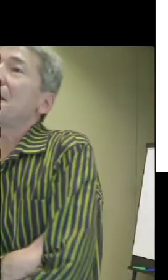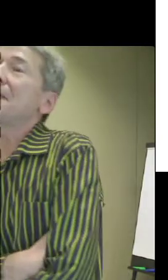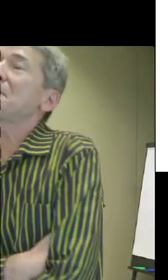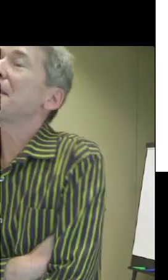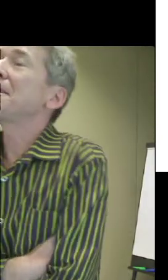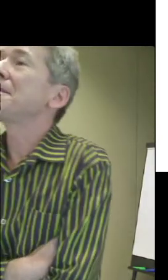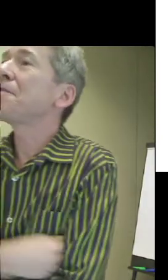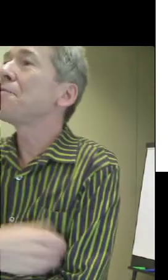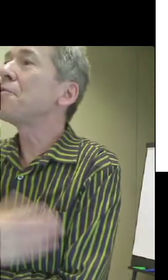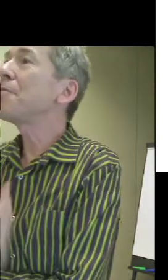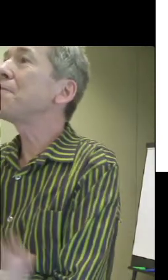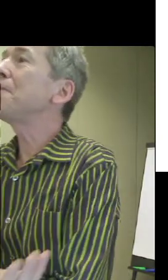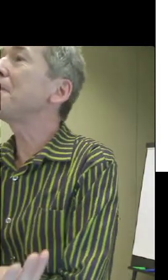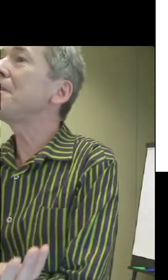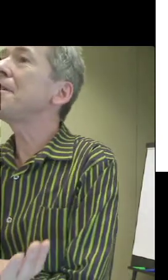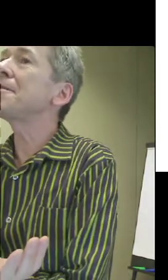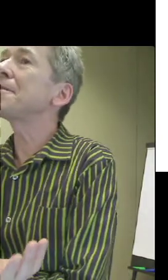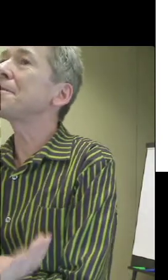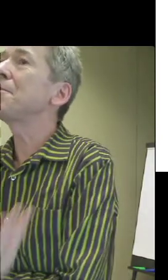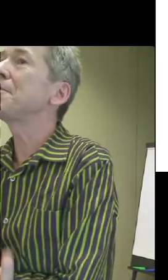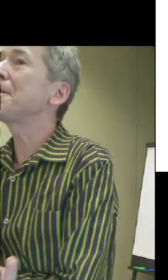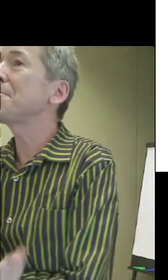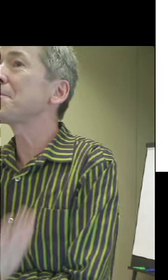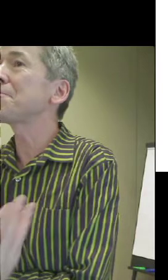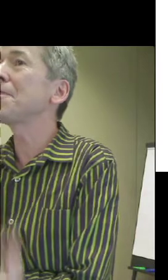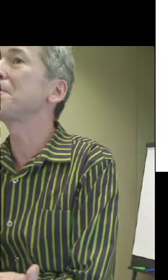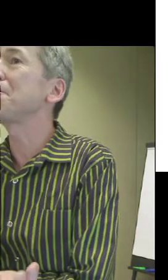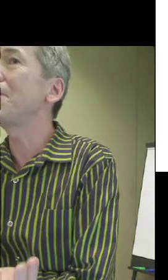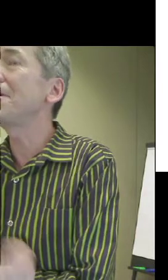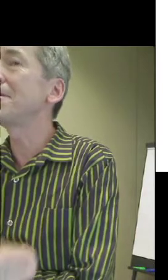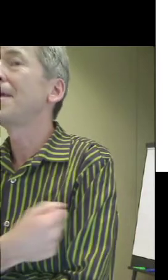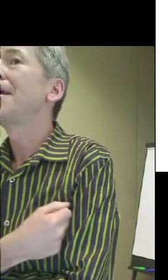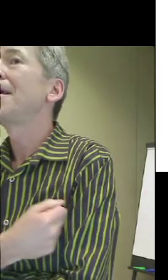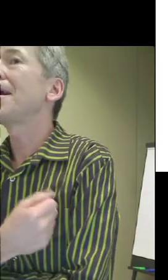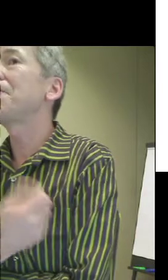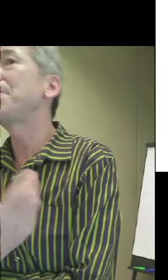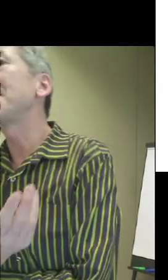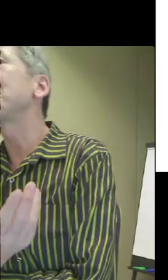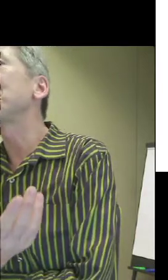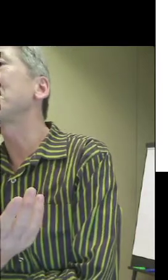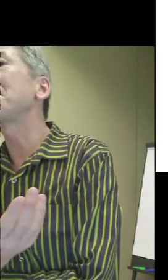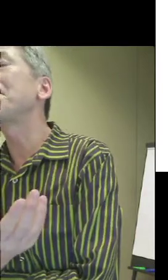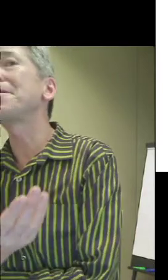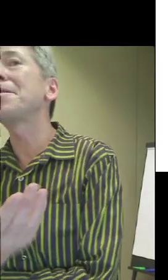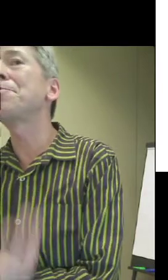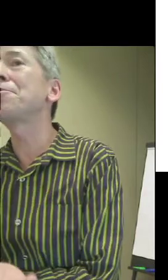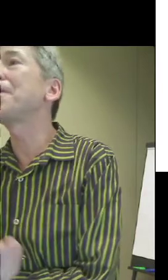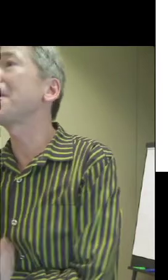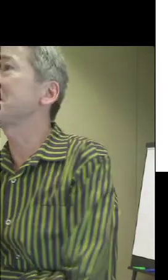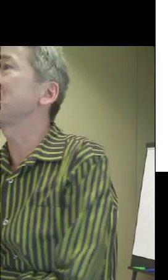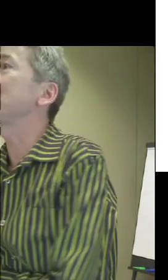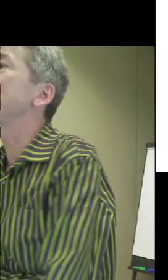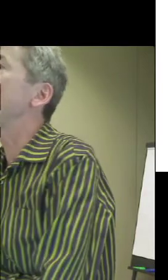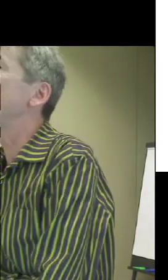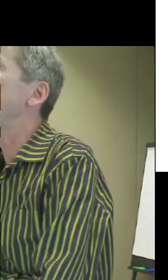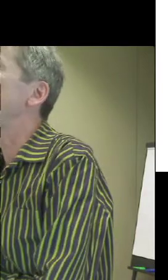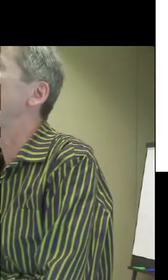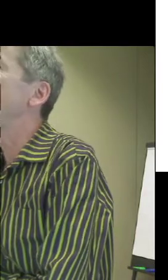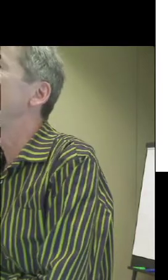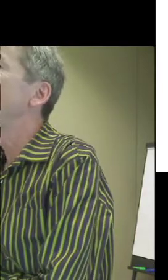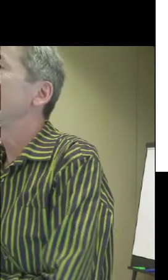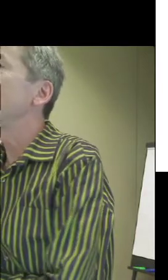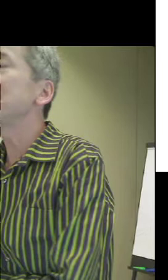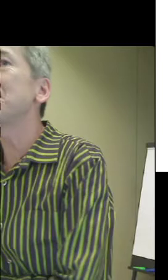Another aspect is that for about 50 years, museums throughout the world have begun to work with improving access for disabled